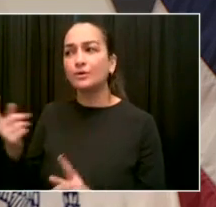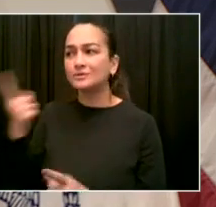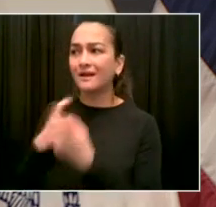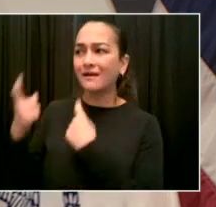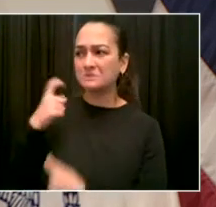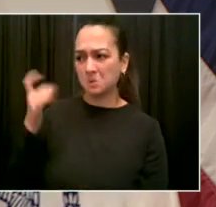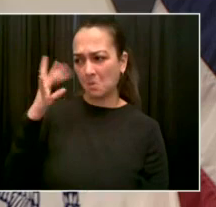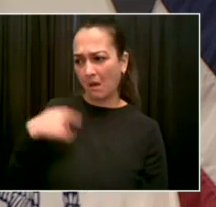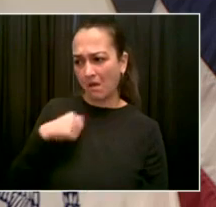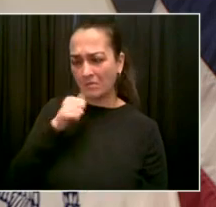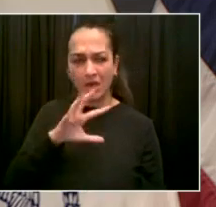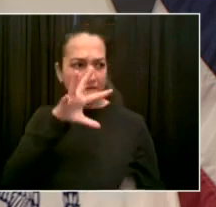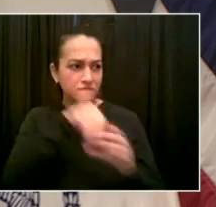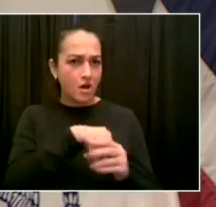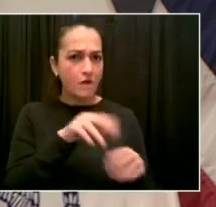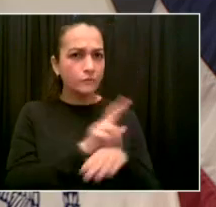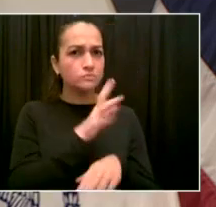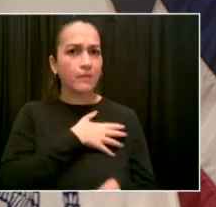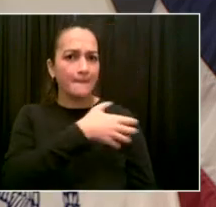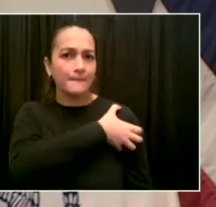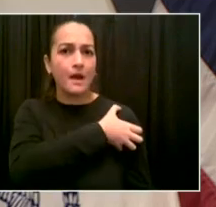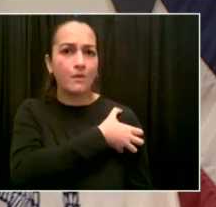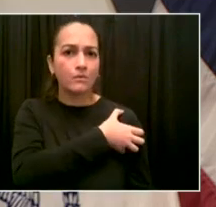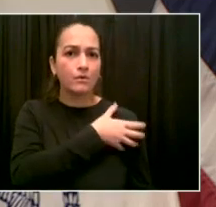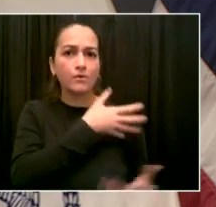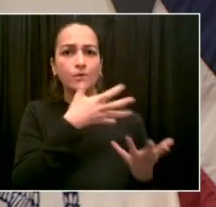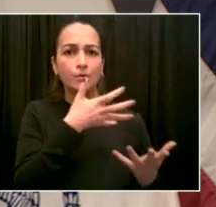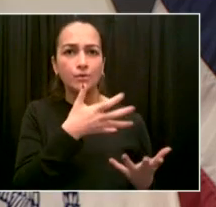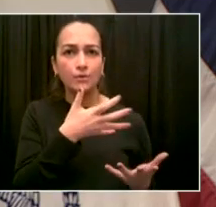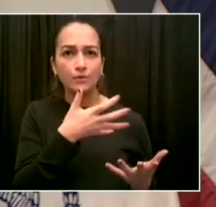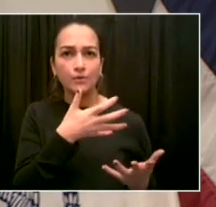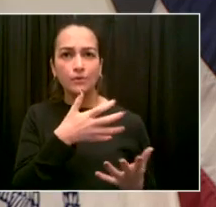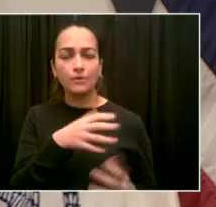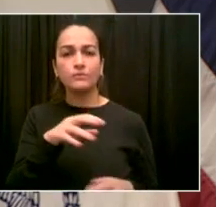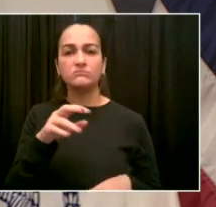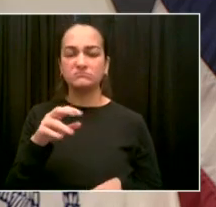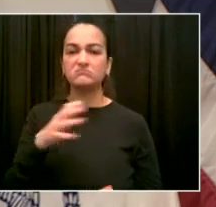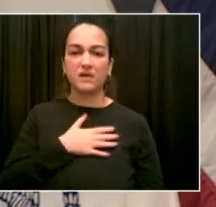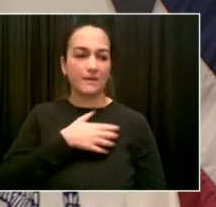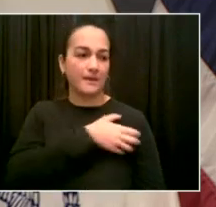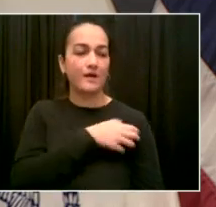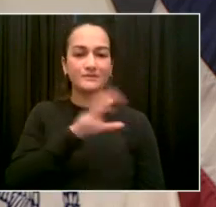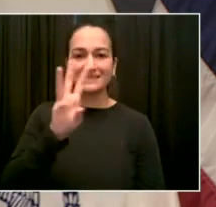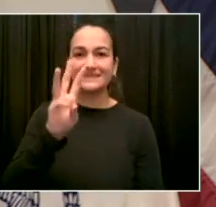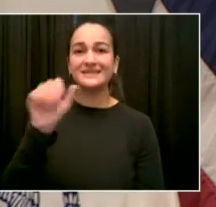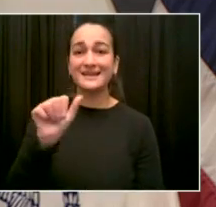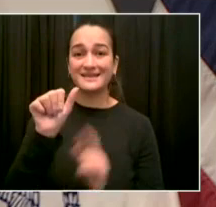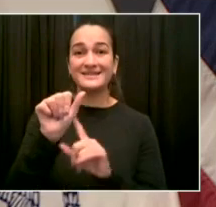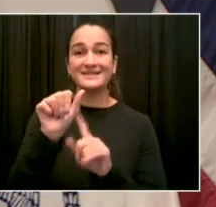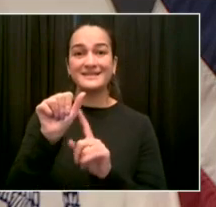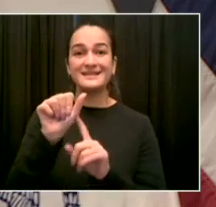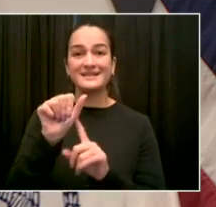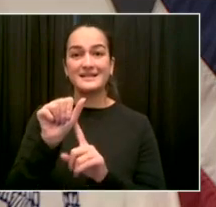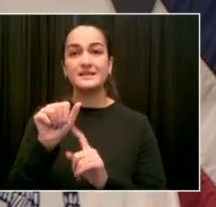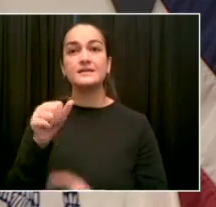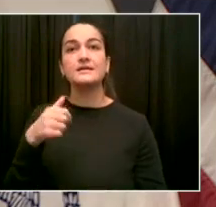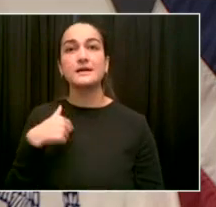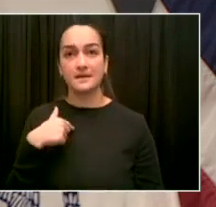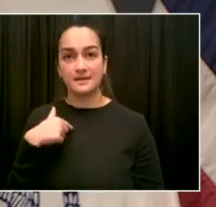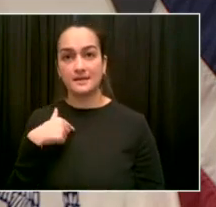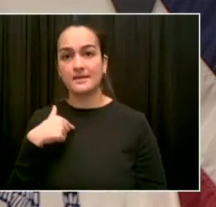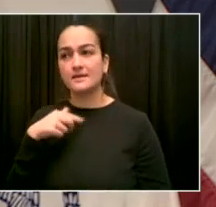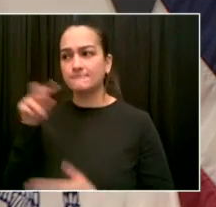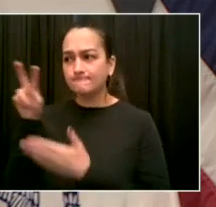And so far, as I've predicted, there are some people that we can release safely, appropriately, with